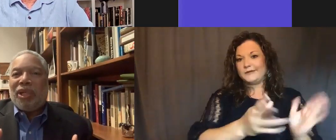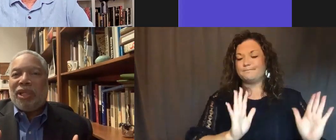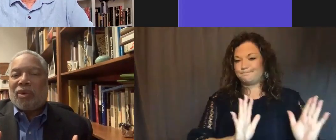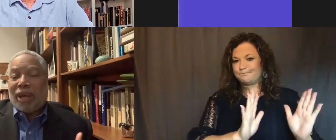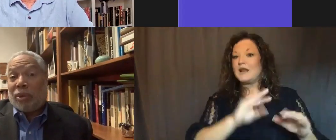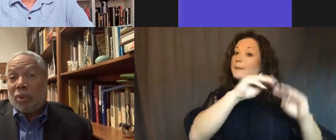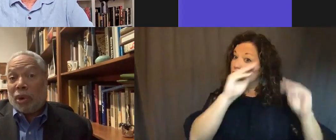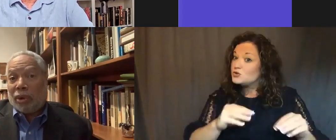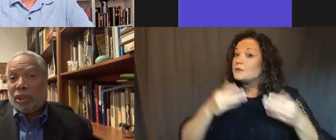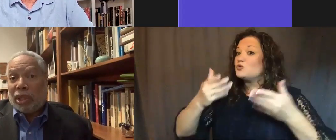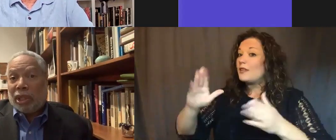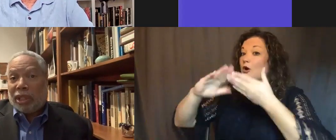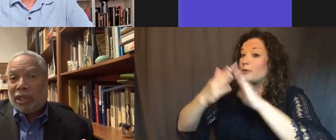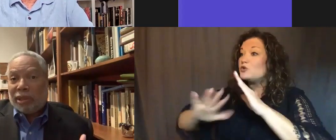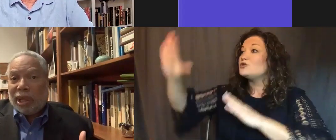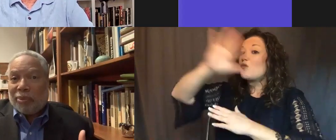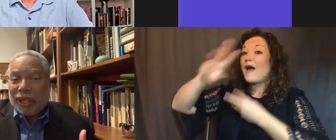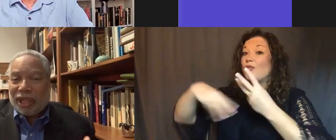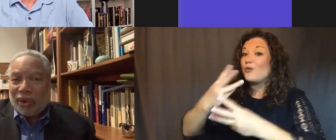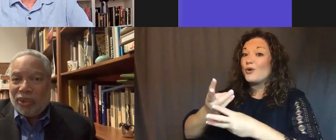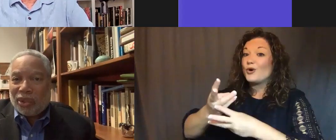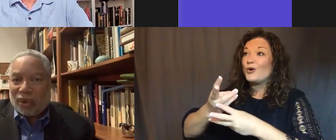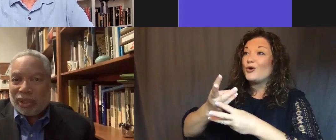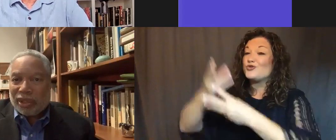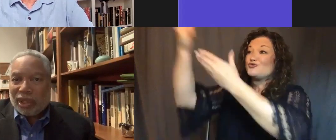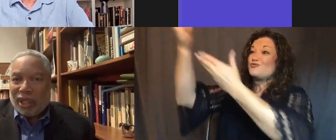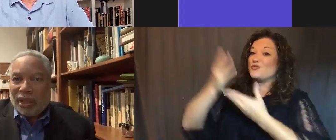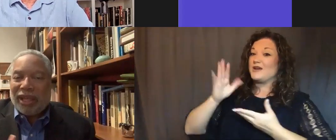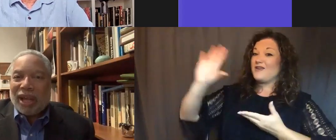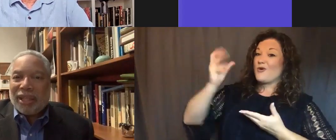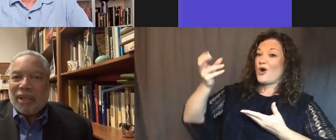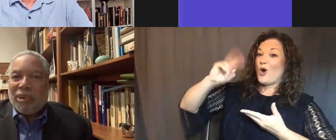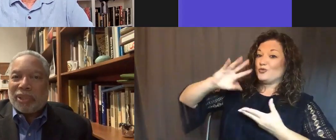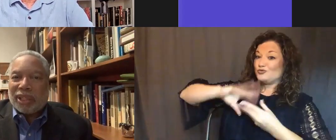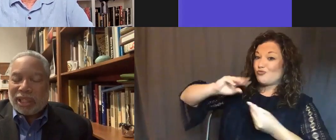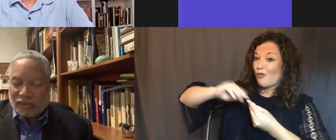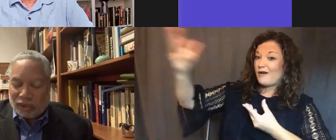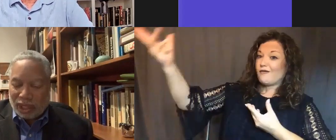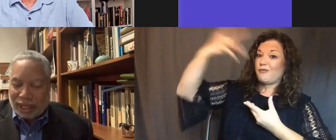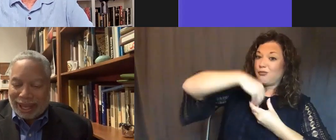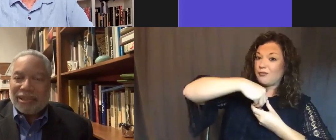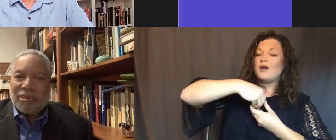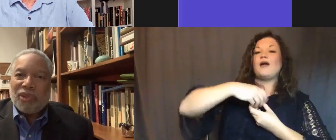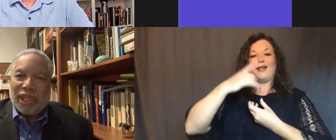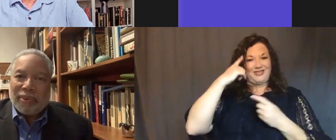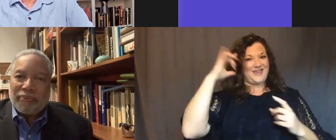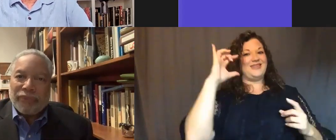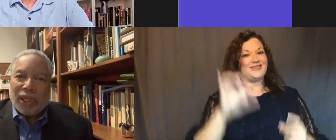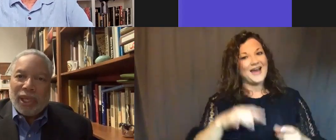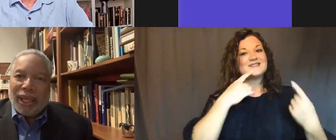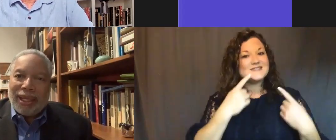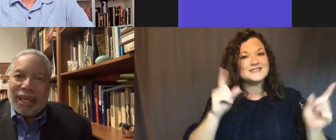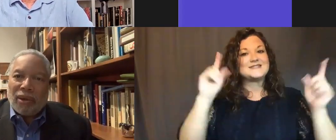communities around the world to bring their own stories, then I think we were successful as a museum.